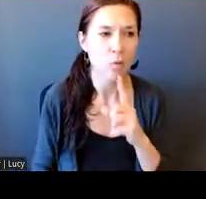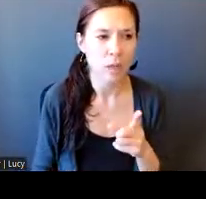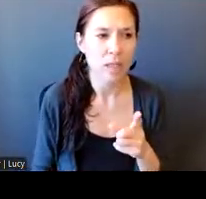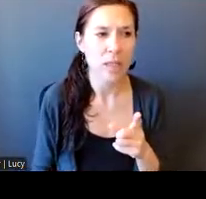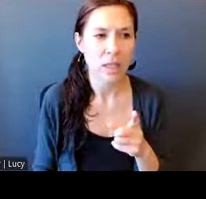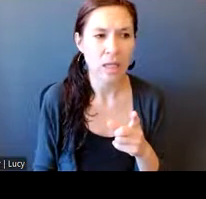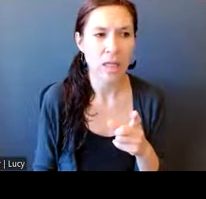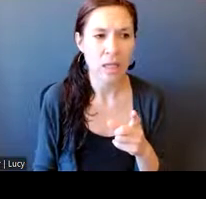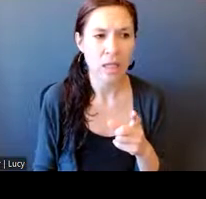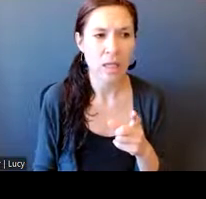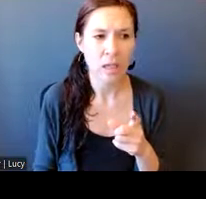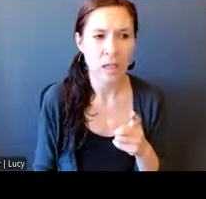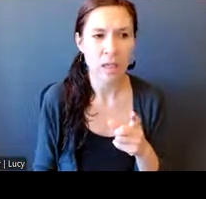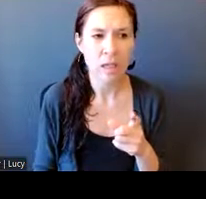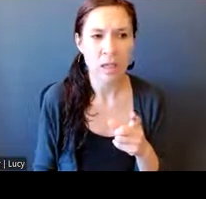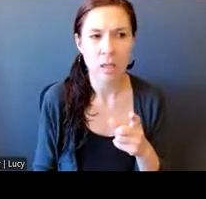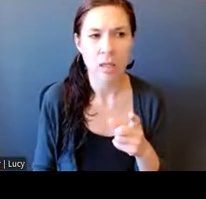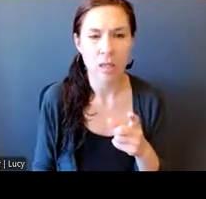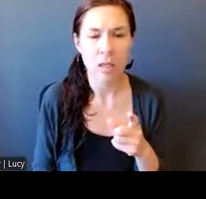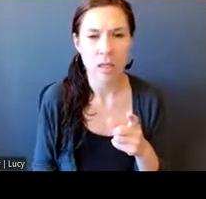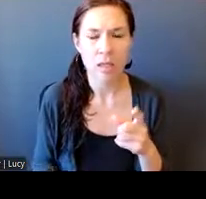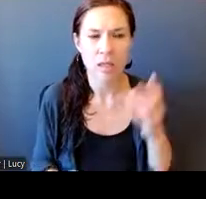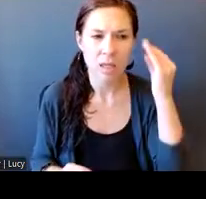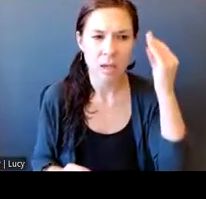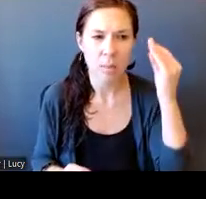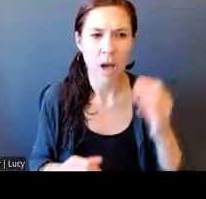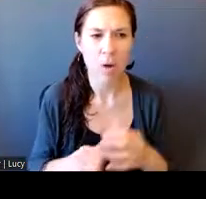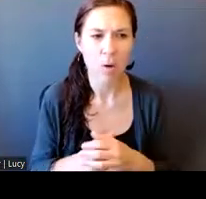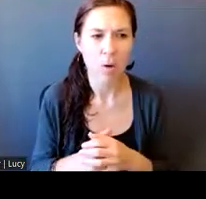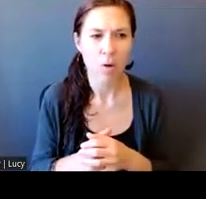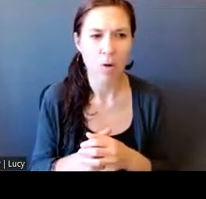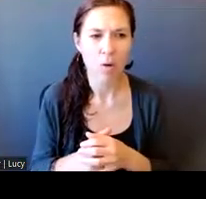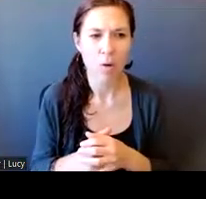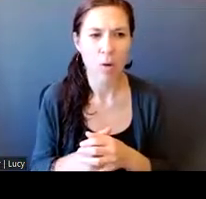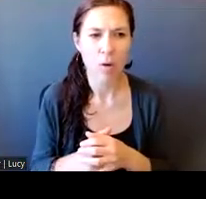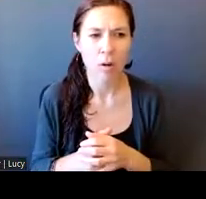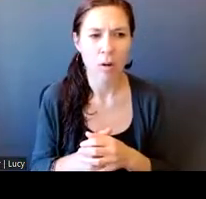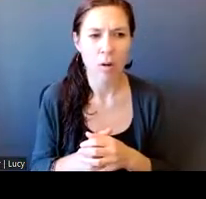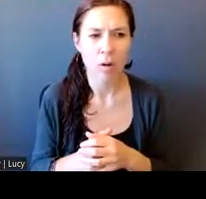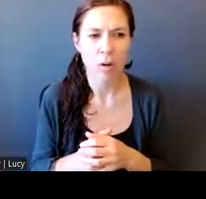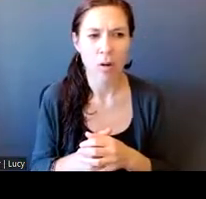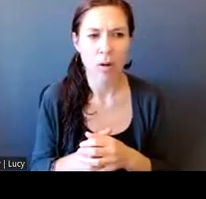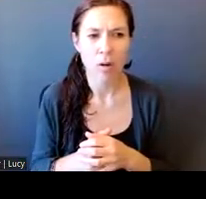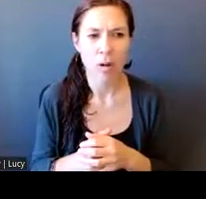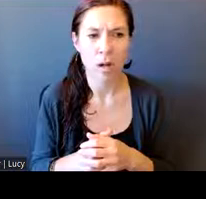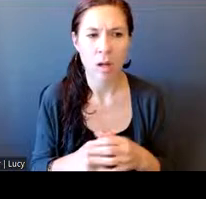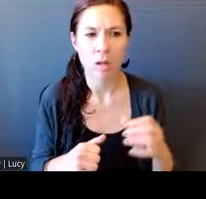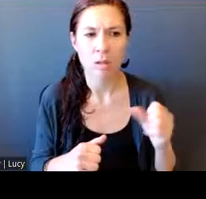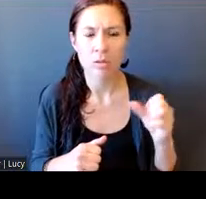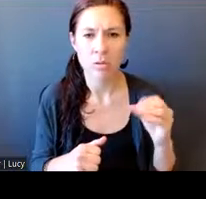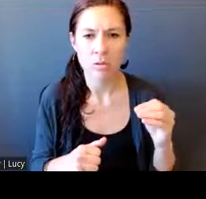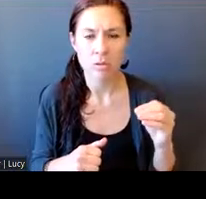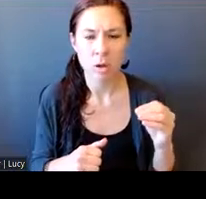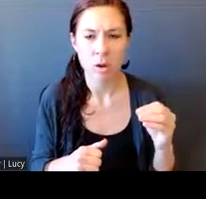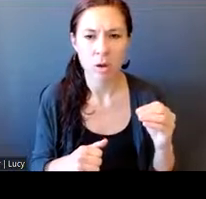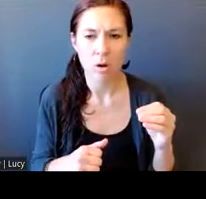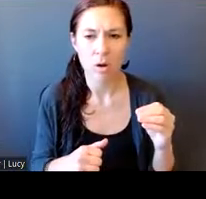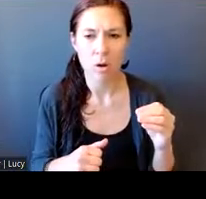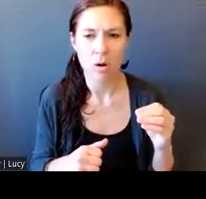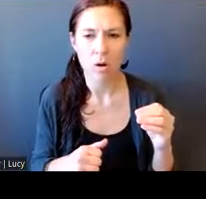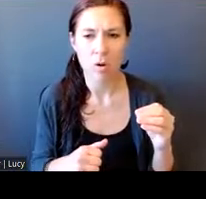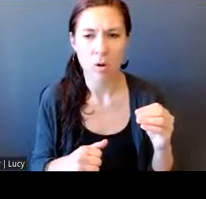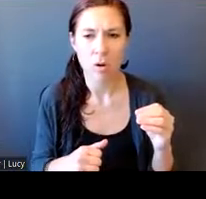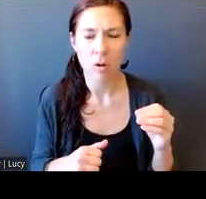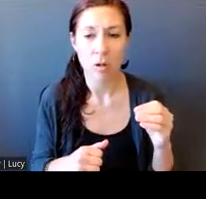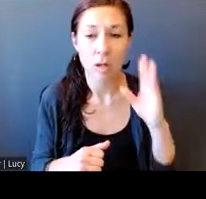sure that our youth are, are part of the solutions and that we're not always driving for them what they should be doing because a 12